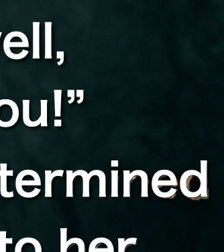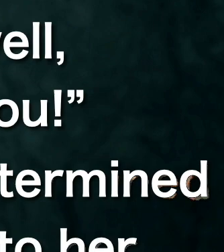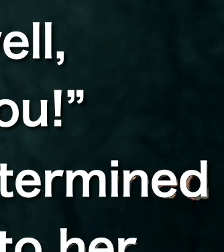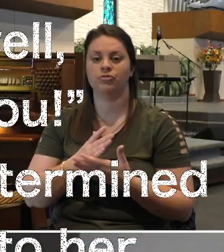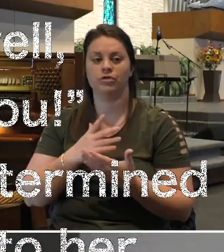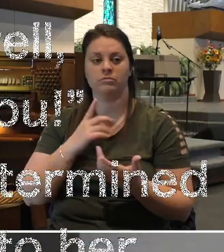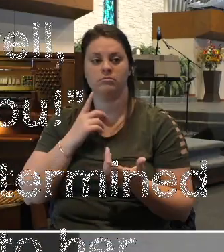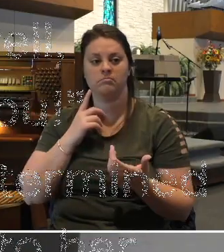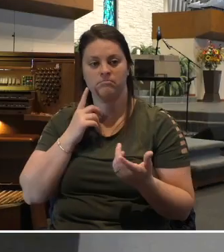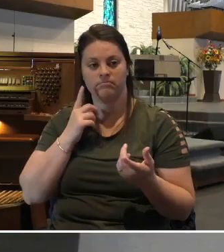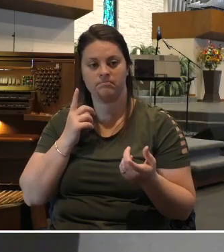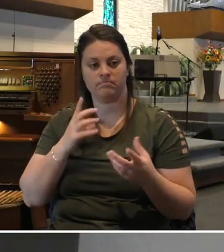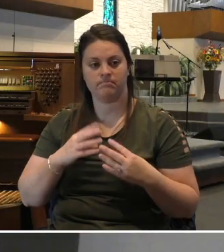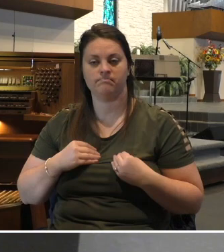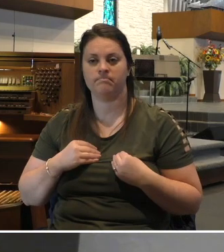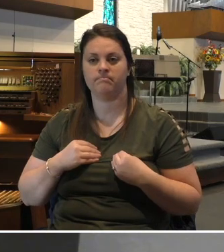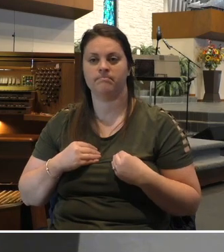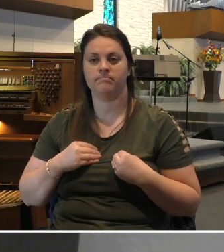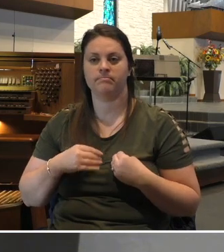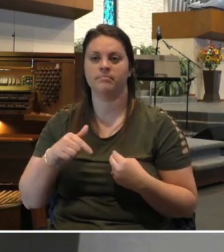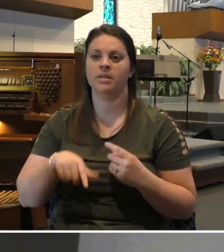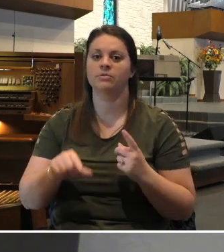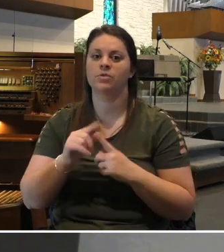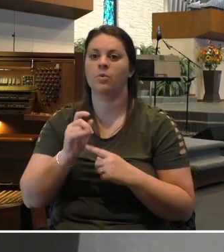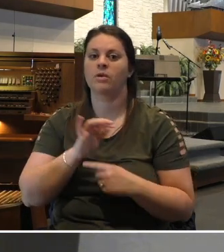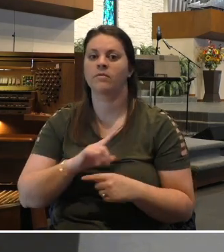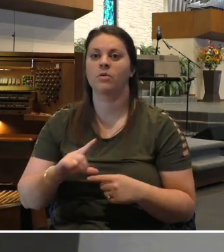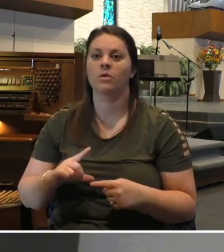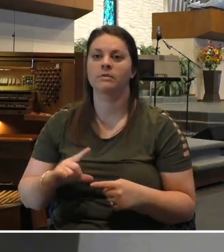This is the word of the Lord. Thanks be to God.